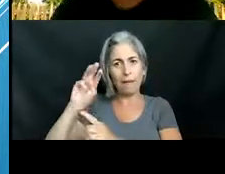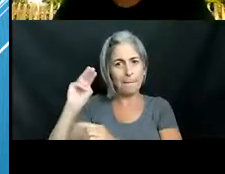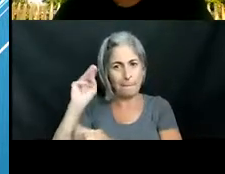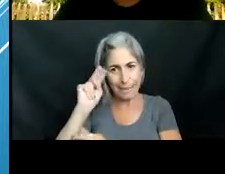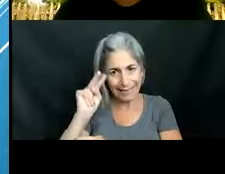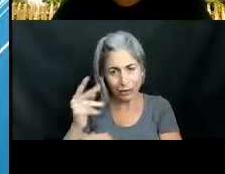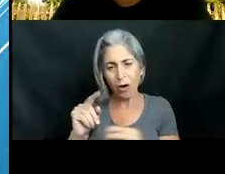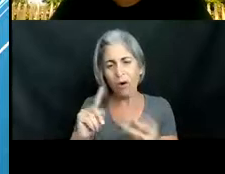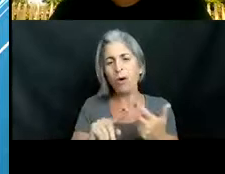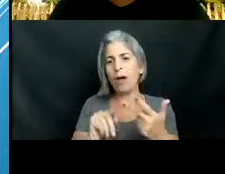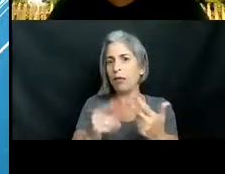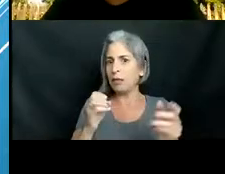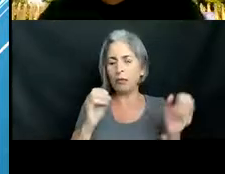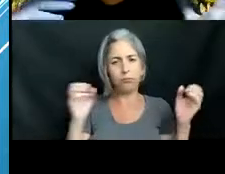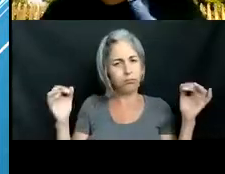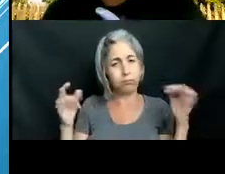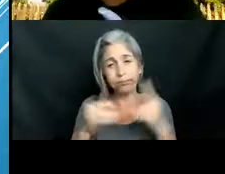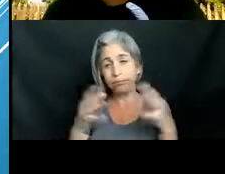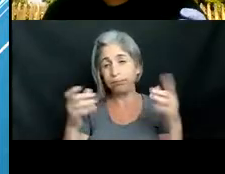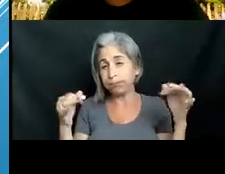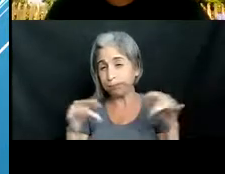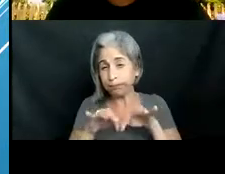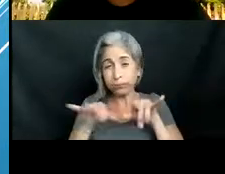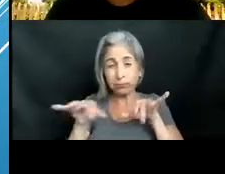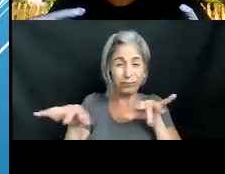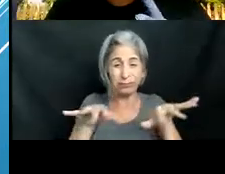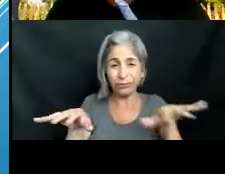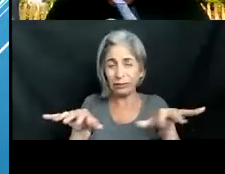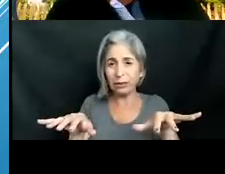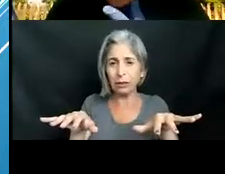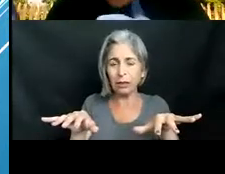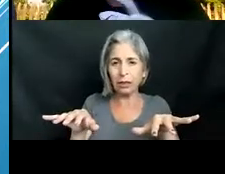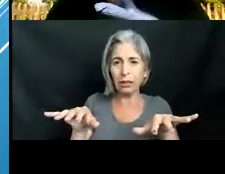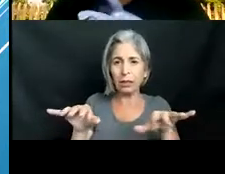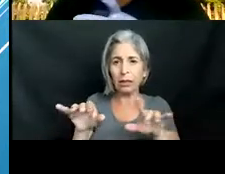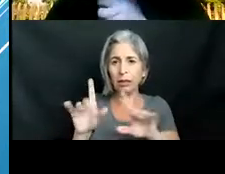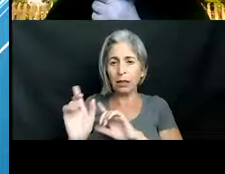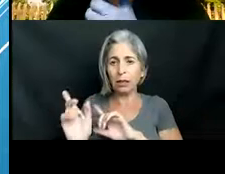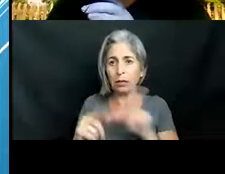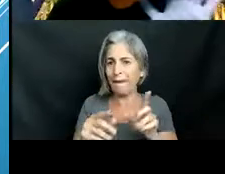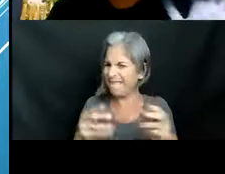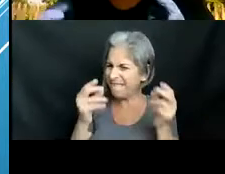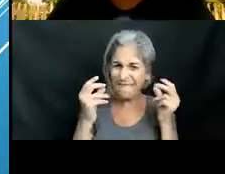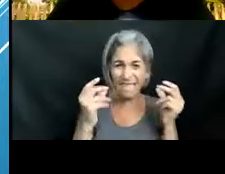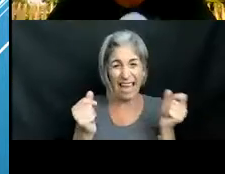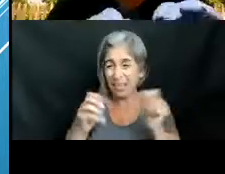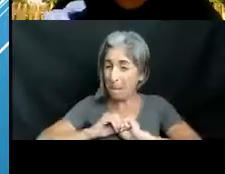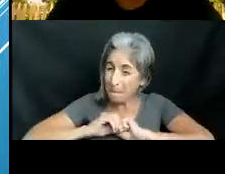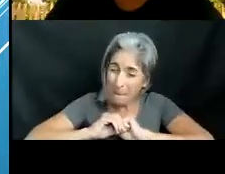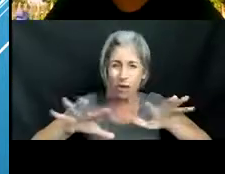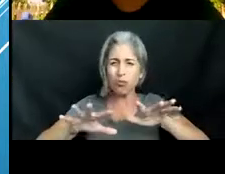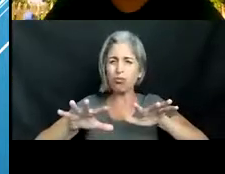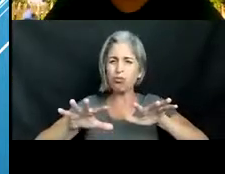only just because their populations are going uh way way exponentially exploding sorry